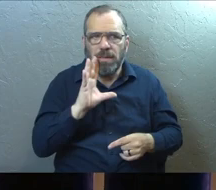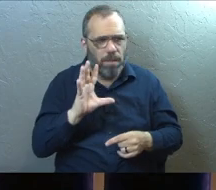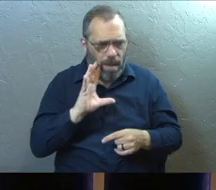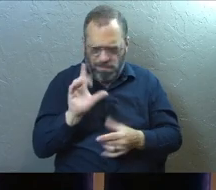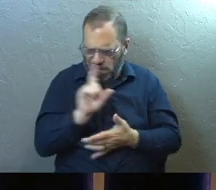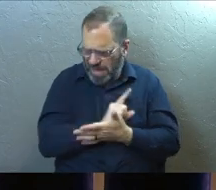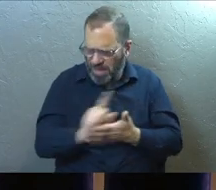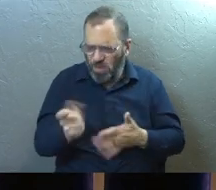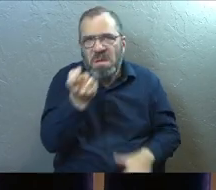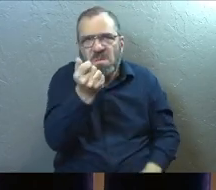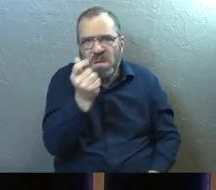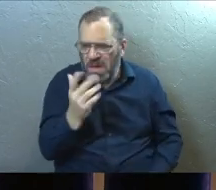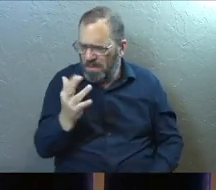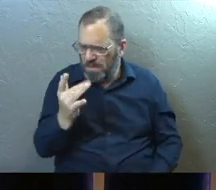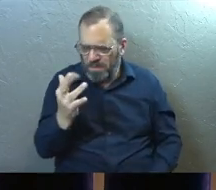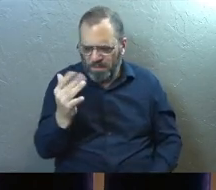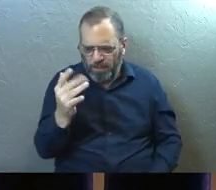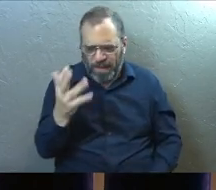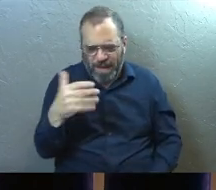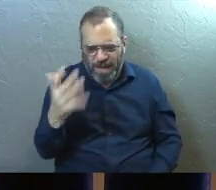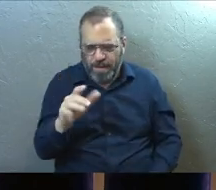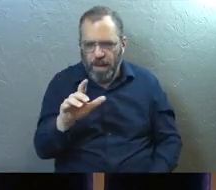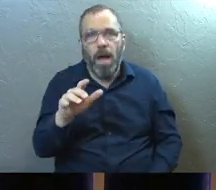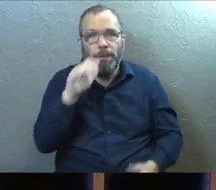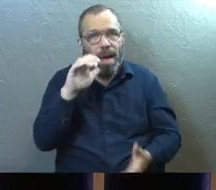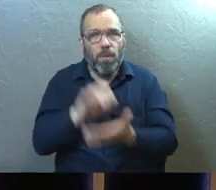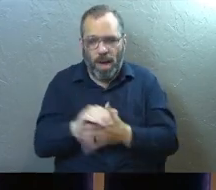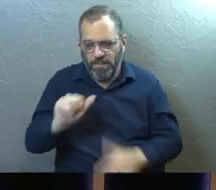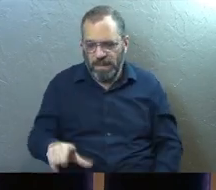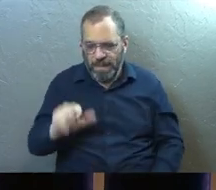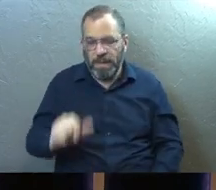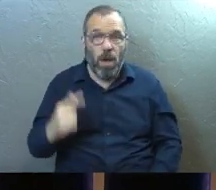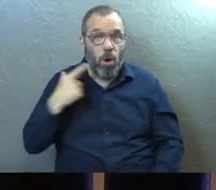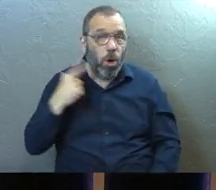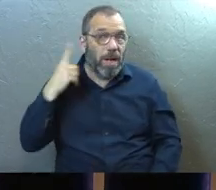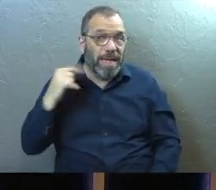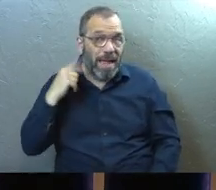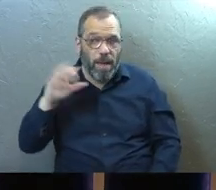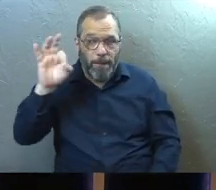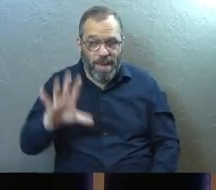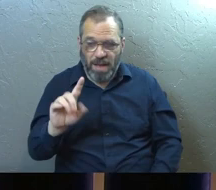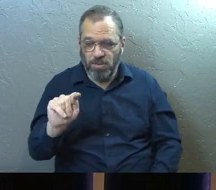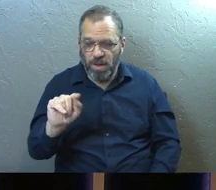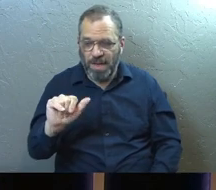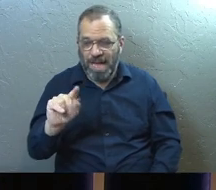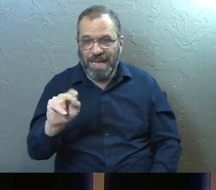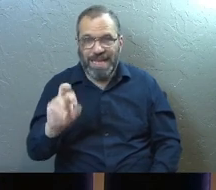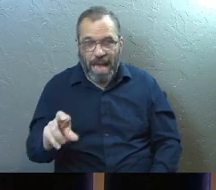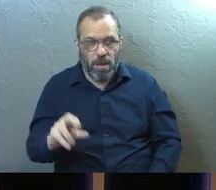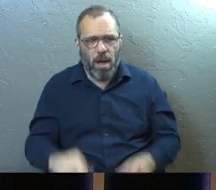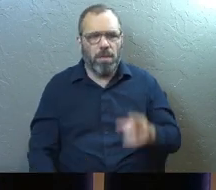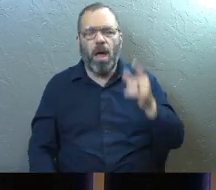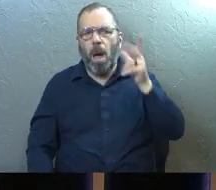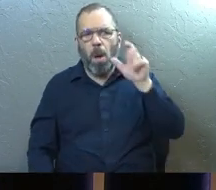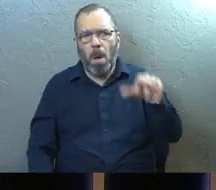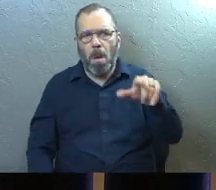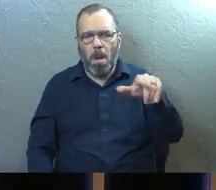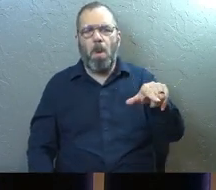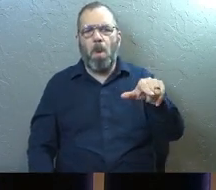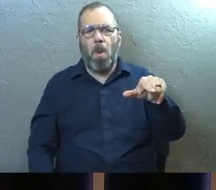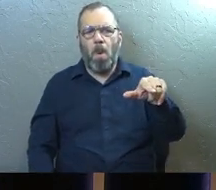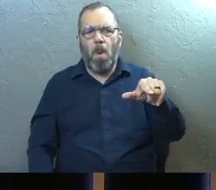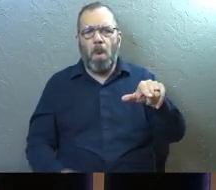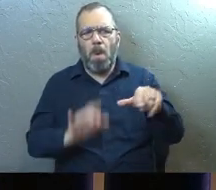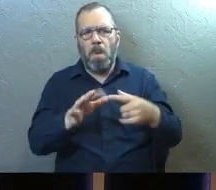about it last week a bit that, um, Linda and I were in California and we heard pastor Tanner giving his talk and we just felt like there was, there was something